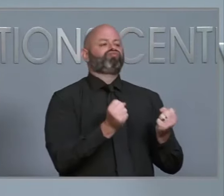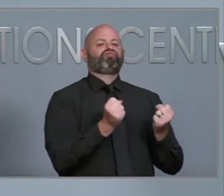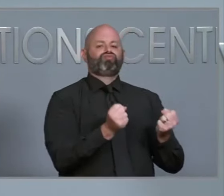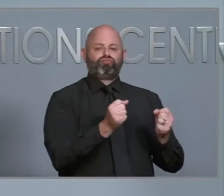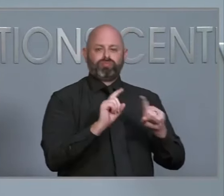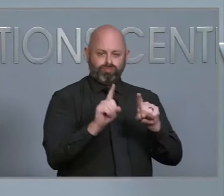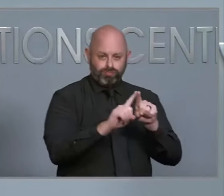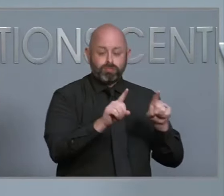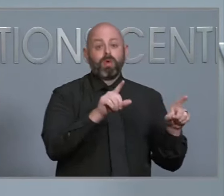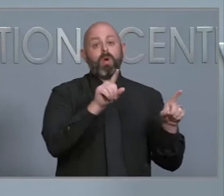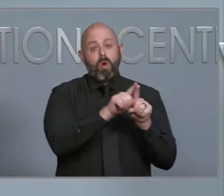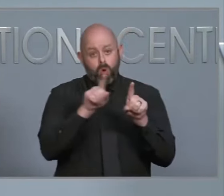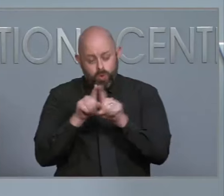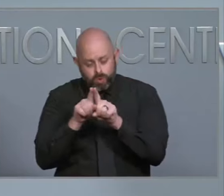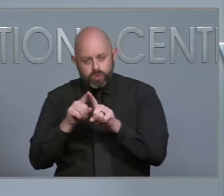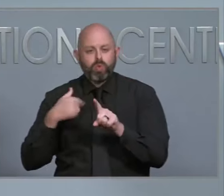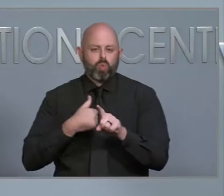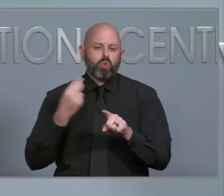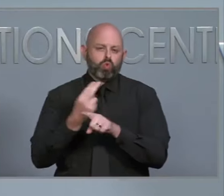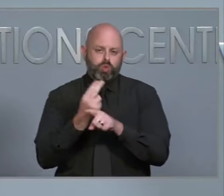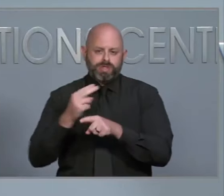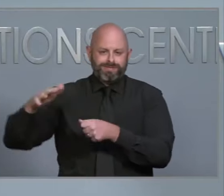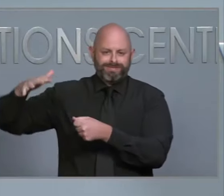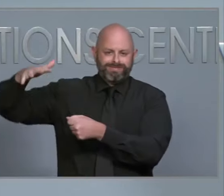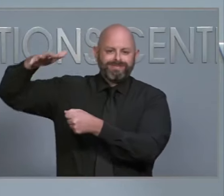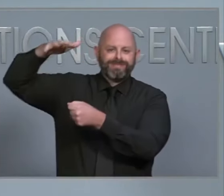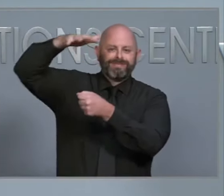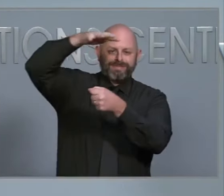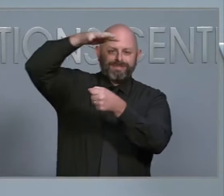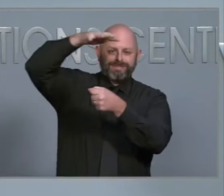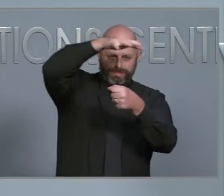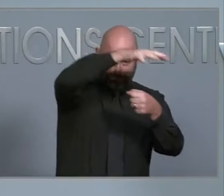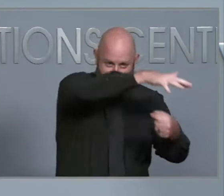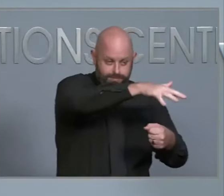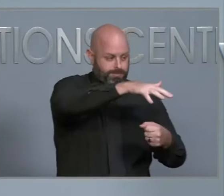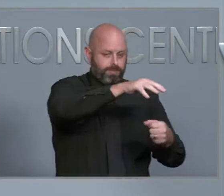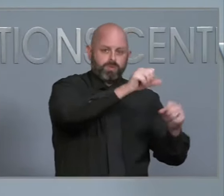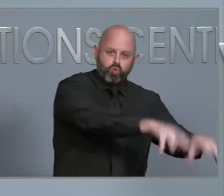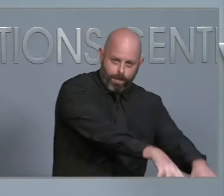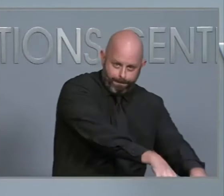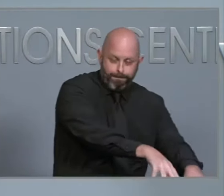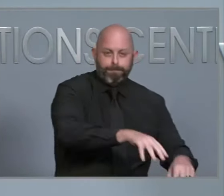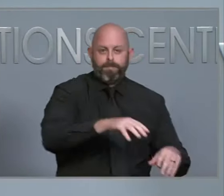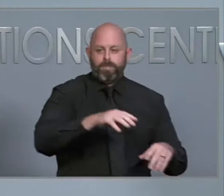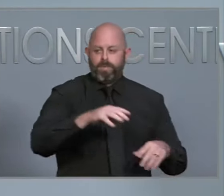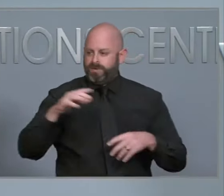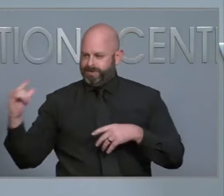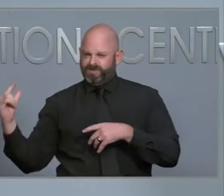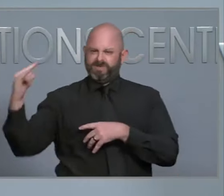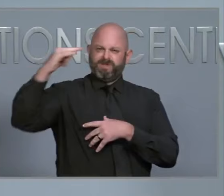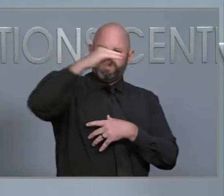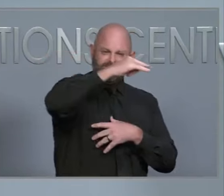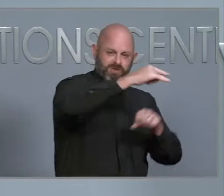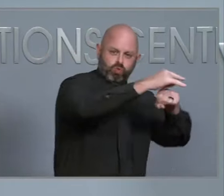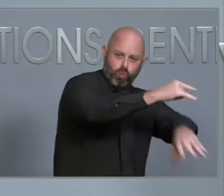discussed today and previously using rotor wing aircraft. We're also discussing other major lift options